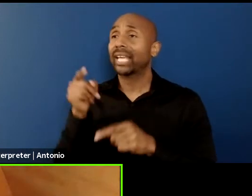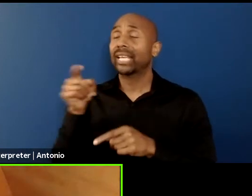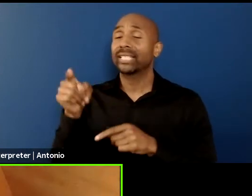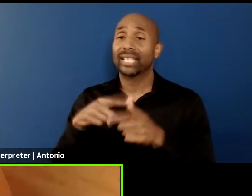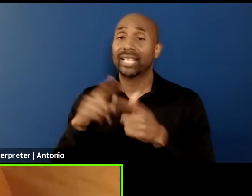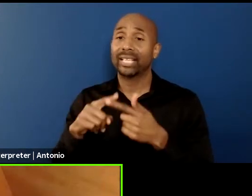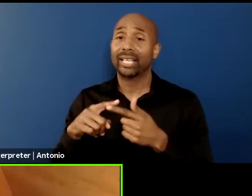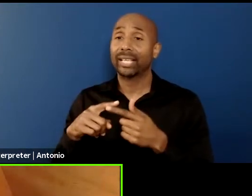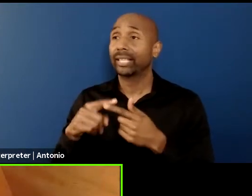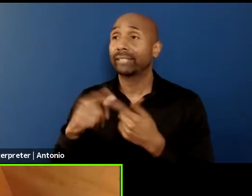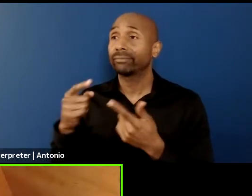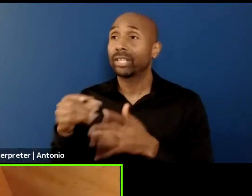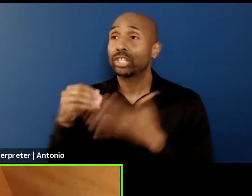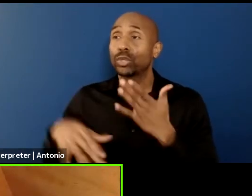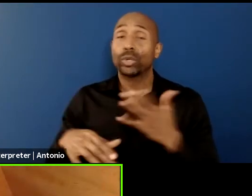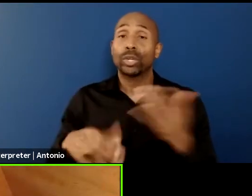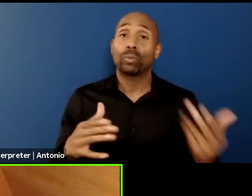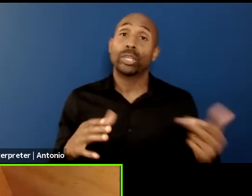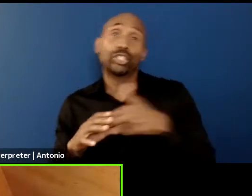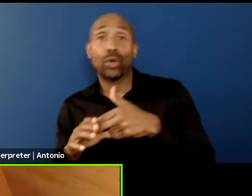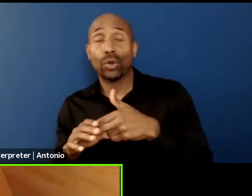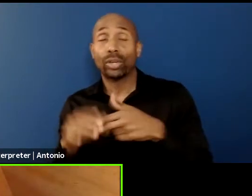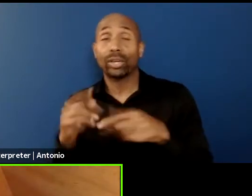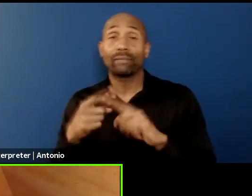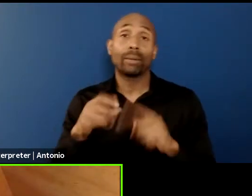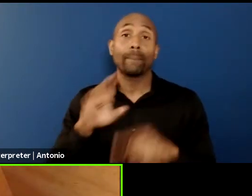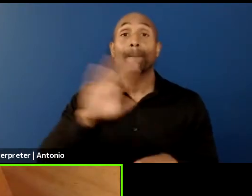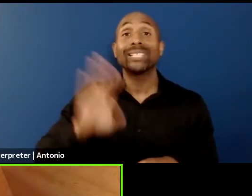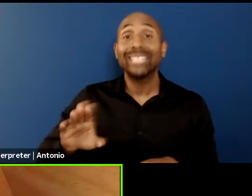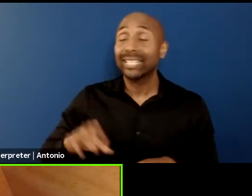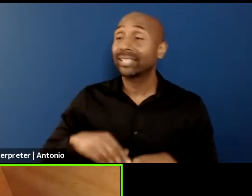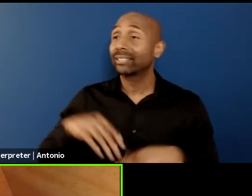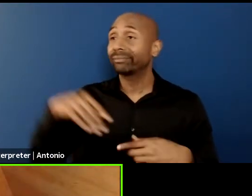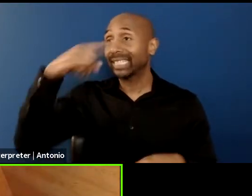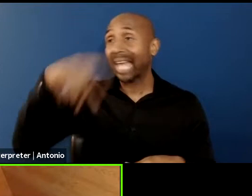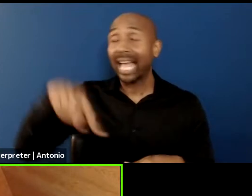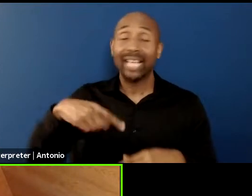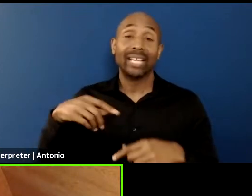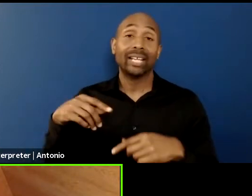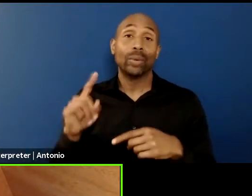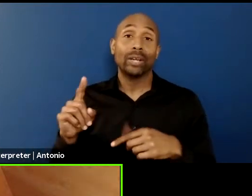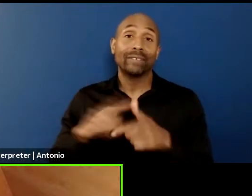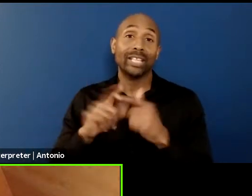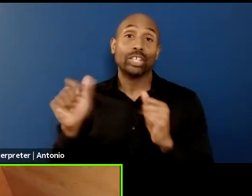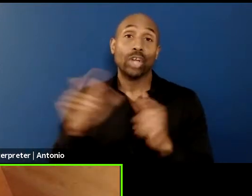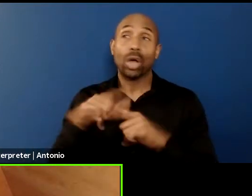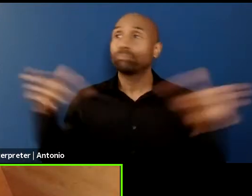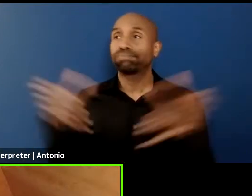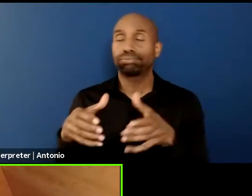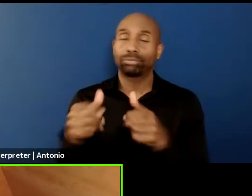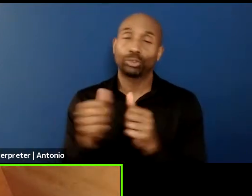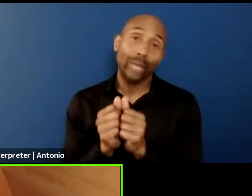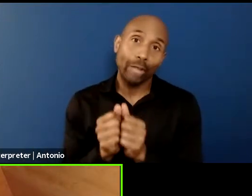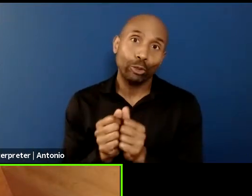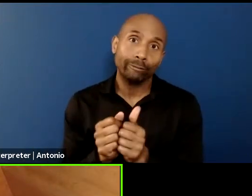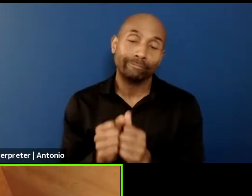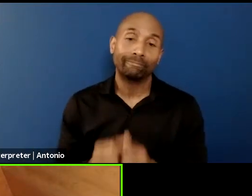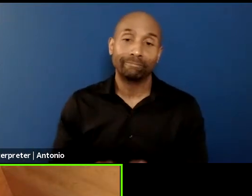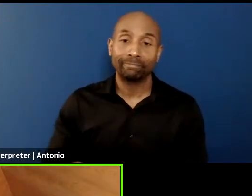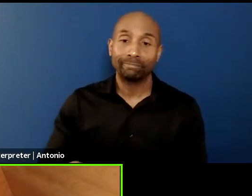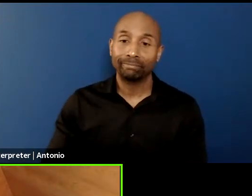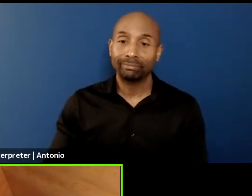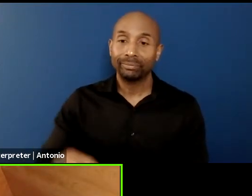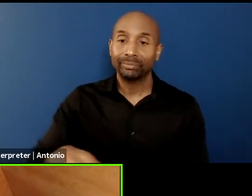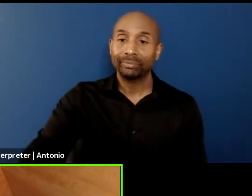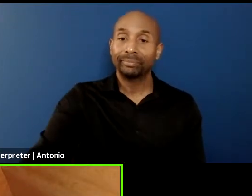student from Brazil, from Thailand, from wherever and then they were all just bunched together but, and,